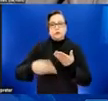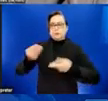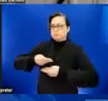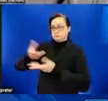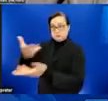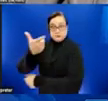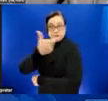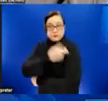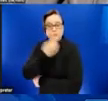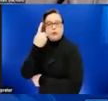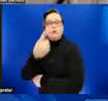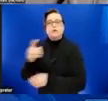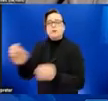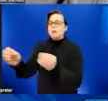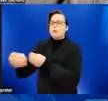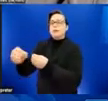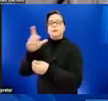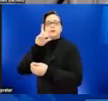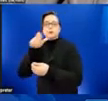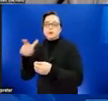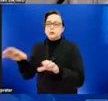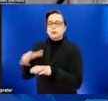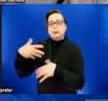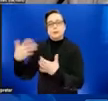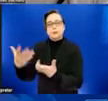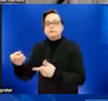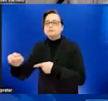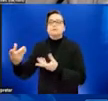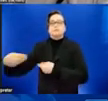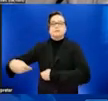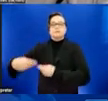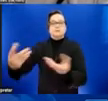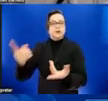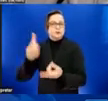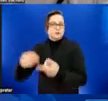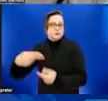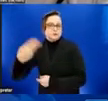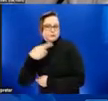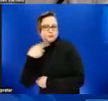to populations that may face barriers to monkeypox vaccination. Next slide.